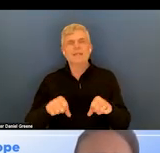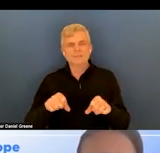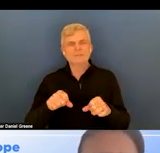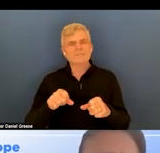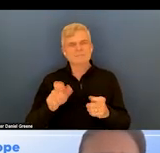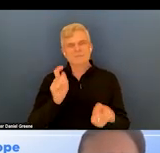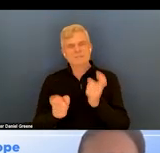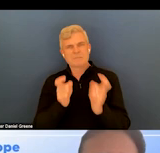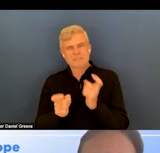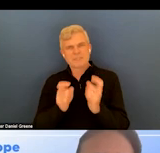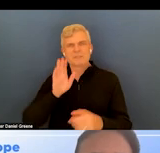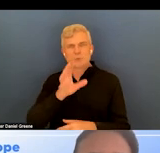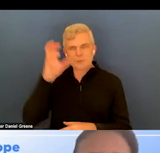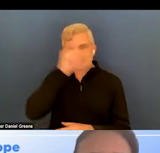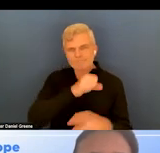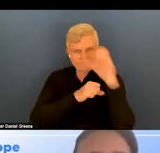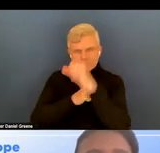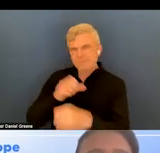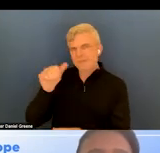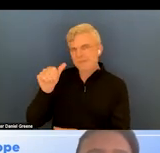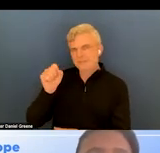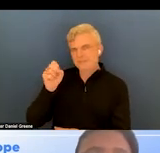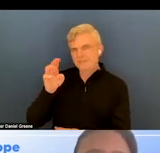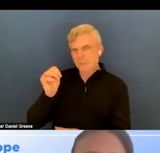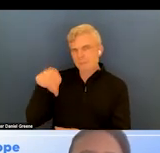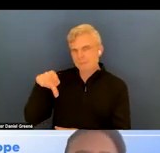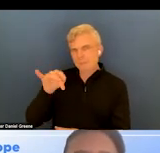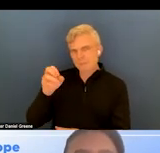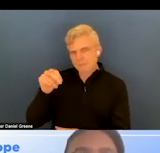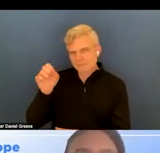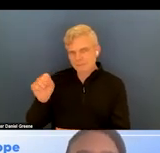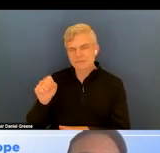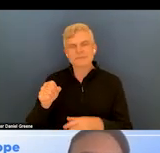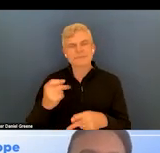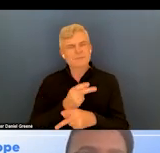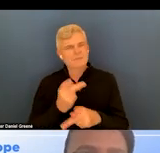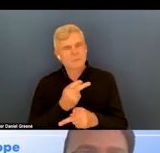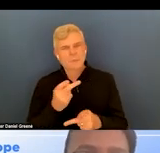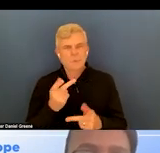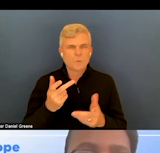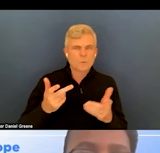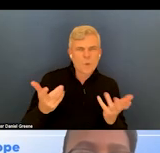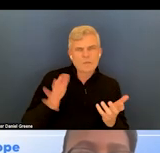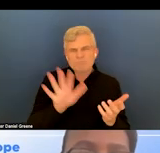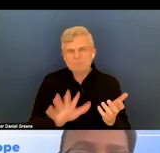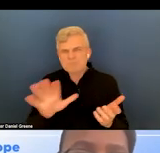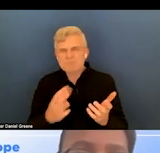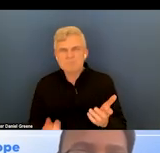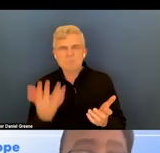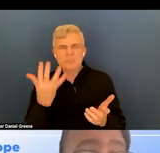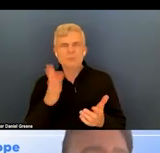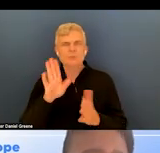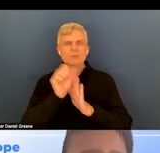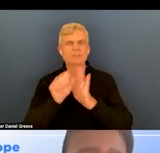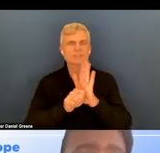those assumptions as well. You're figure out what in the ballpark your state may need in terms of